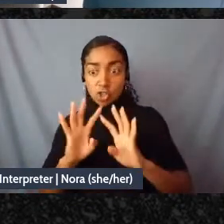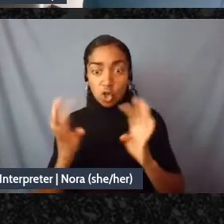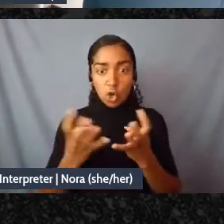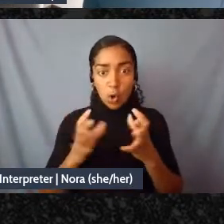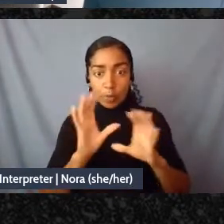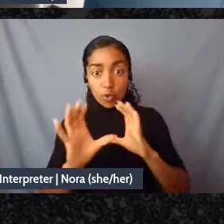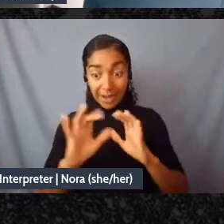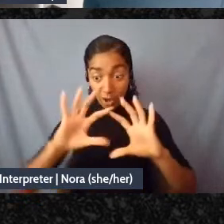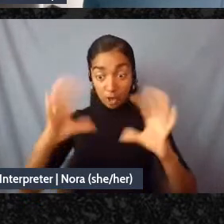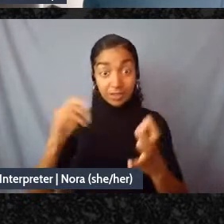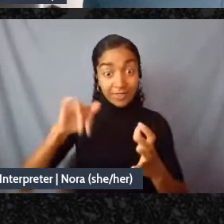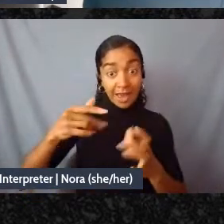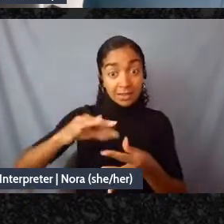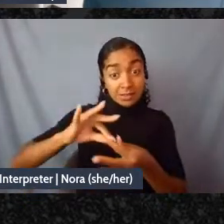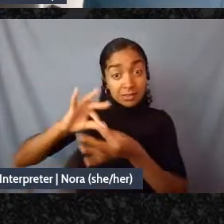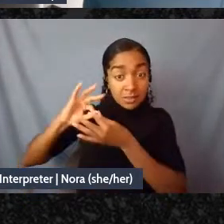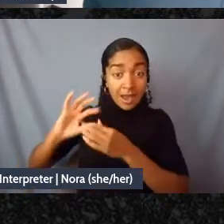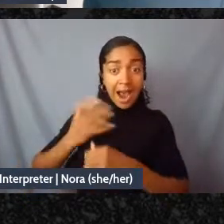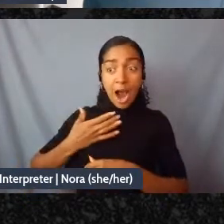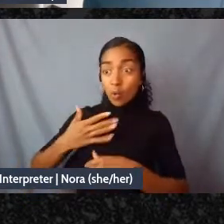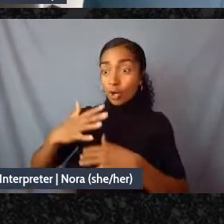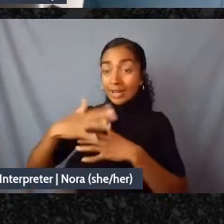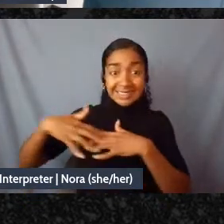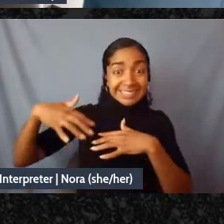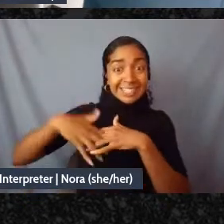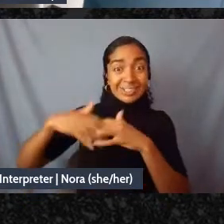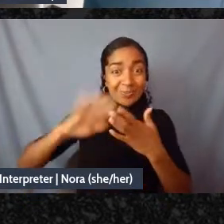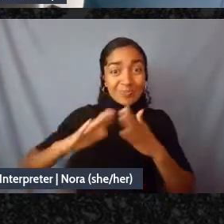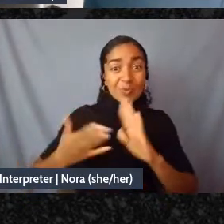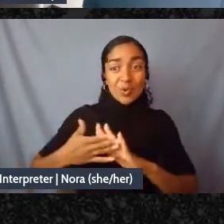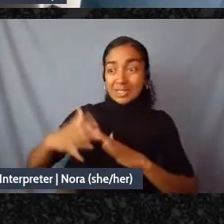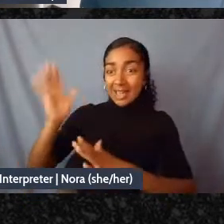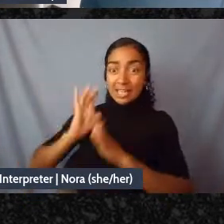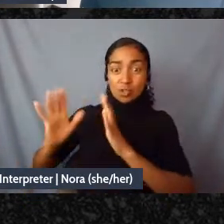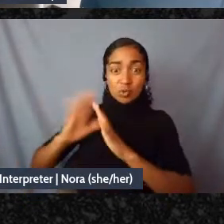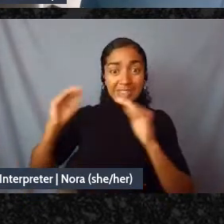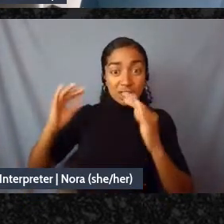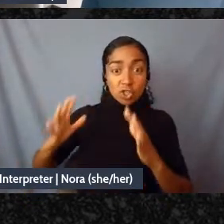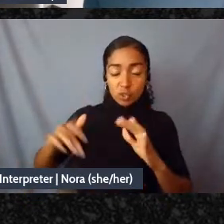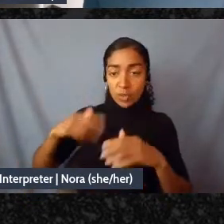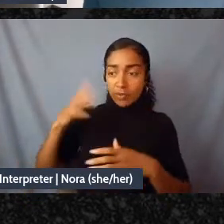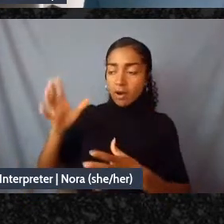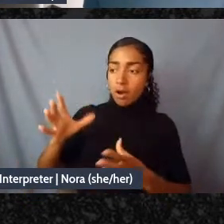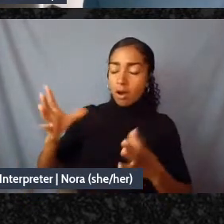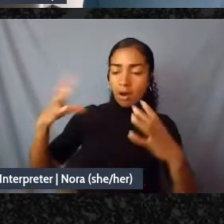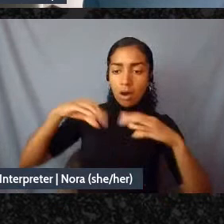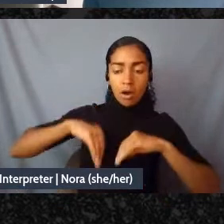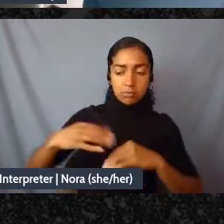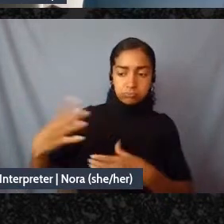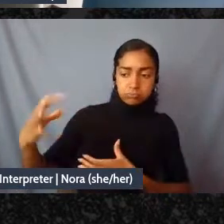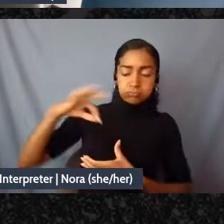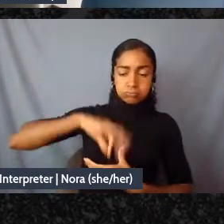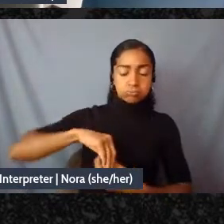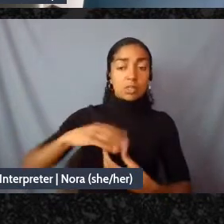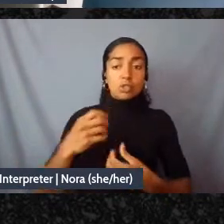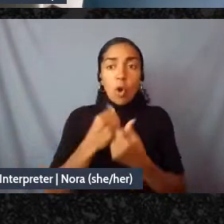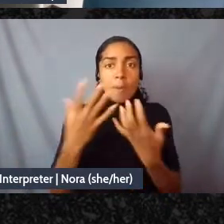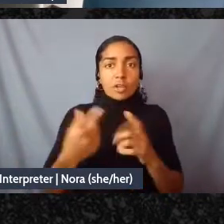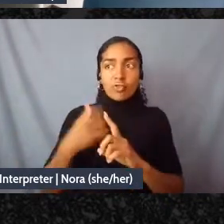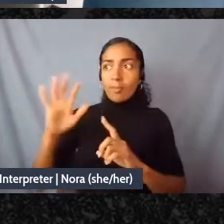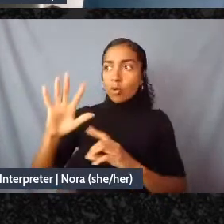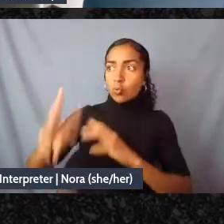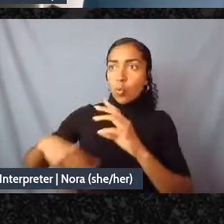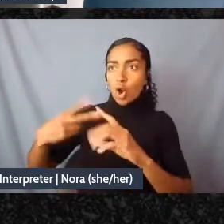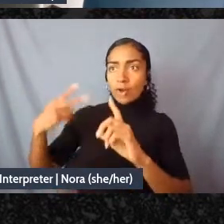teachers like we have received so much from those world views we have received so much from those ways of being and then